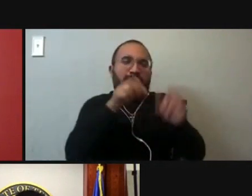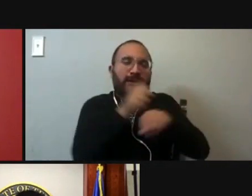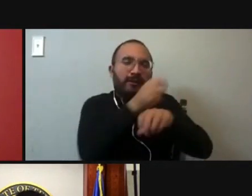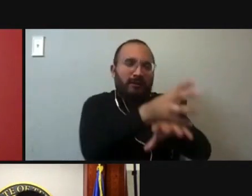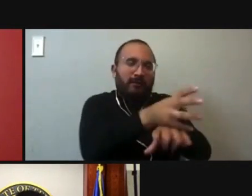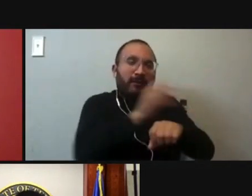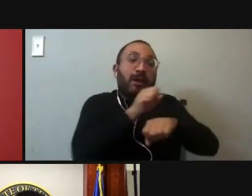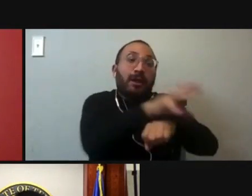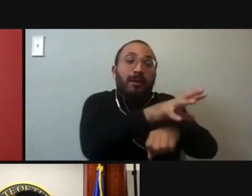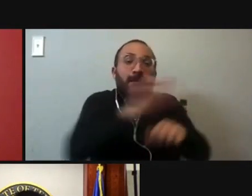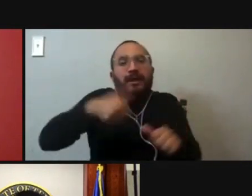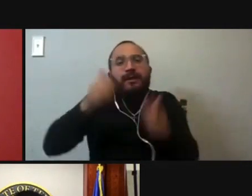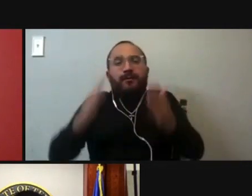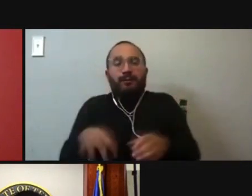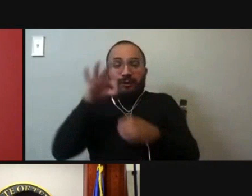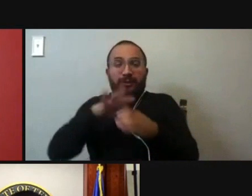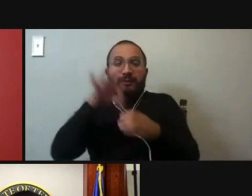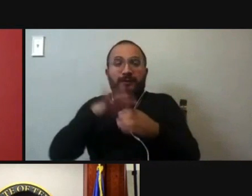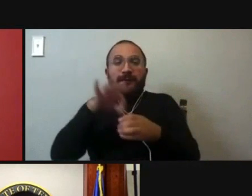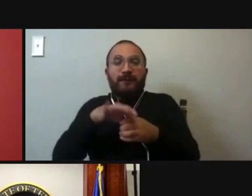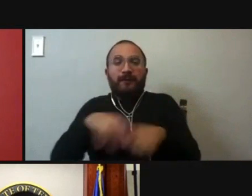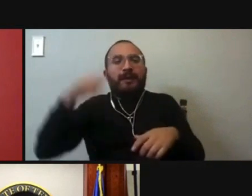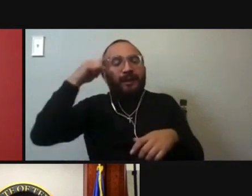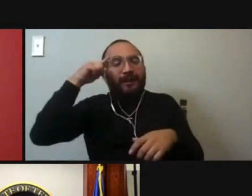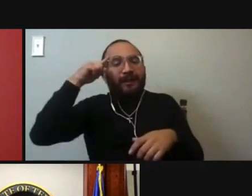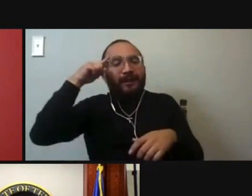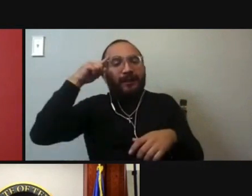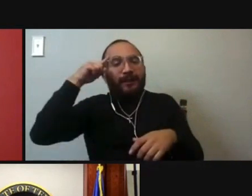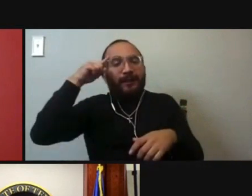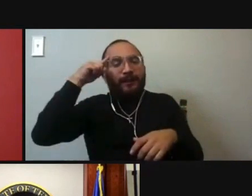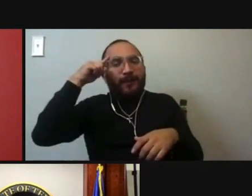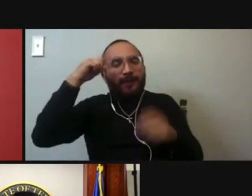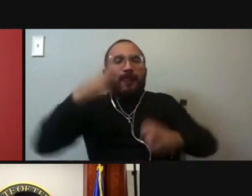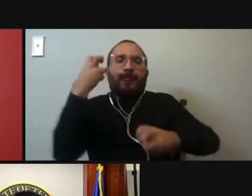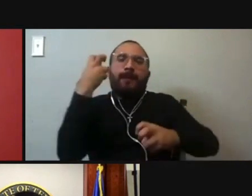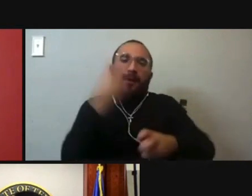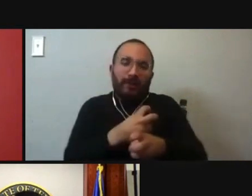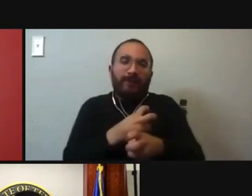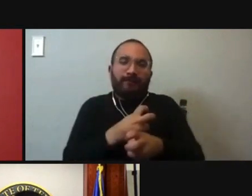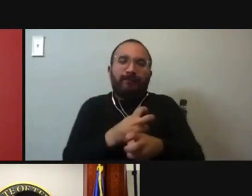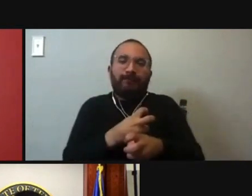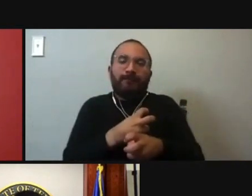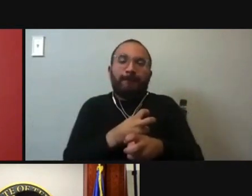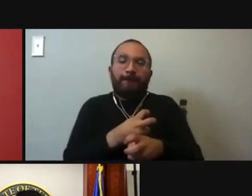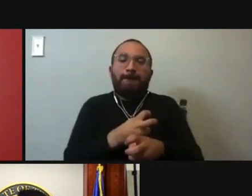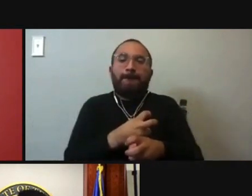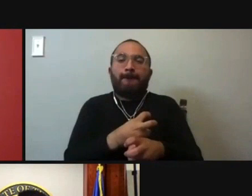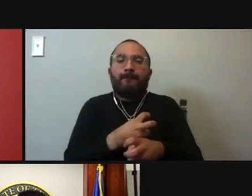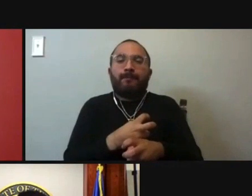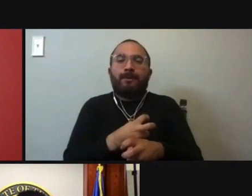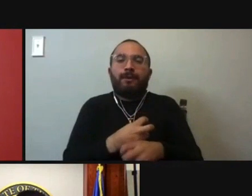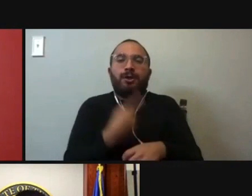the opportunity for an appointment. I think that's the most difficult thing. But what one can